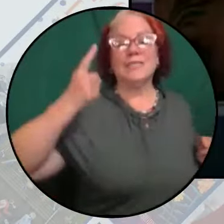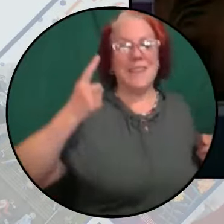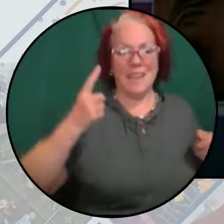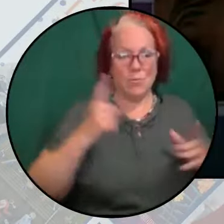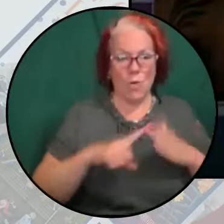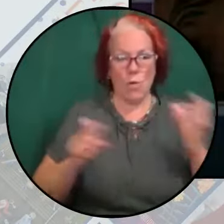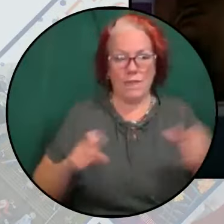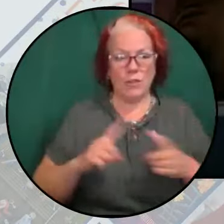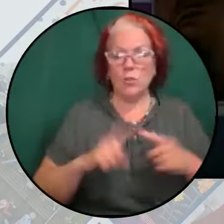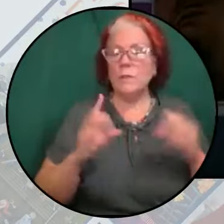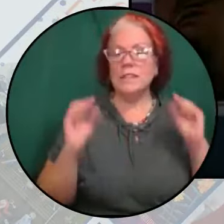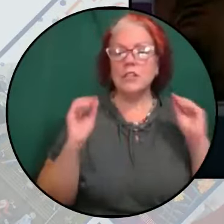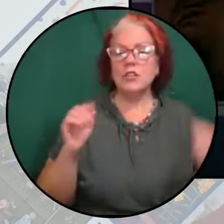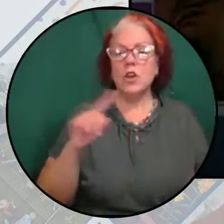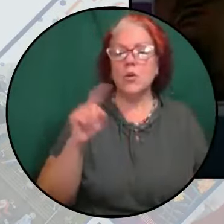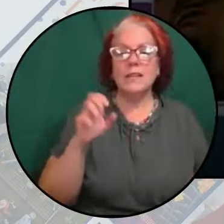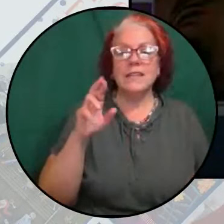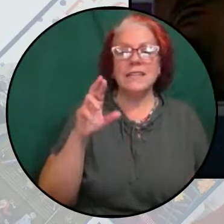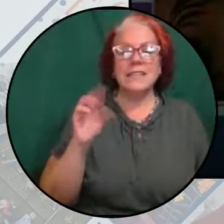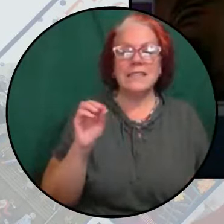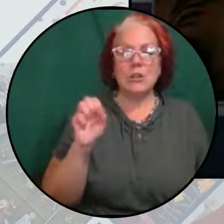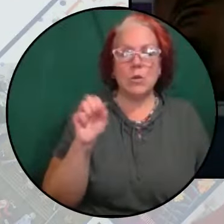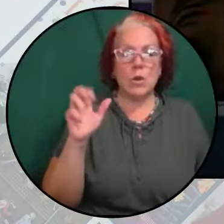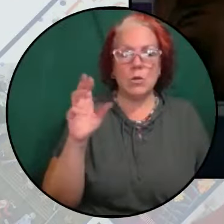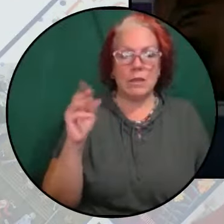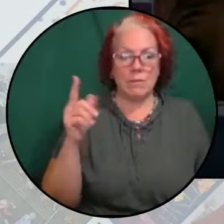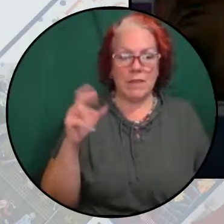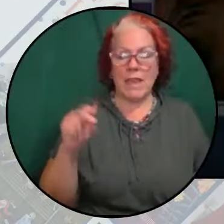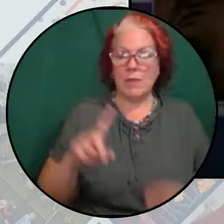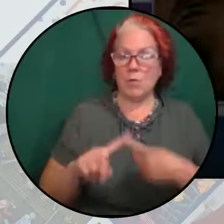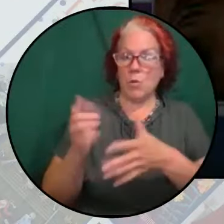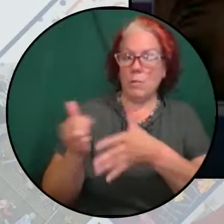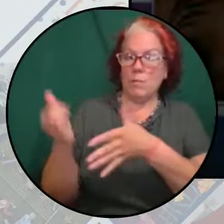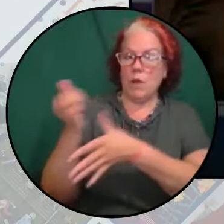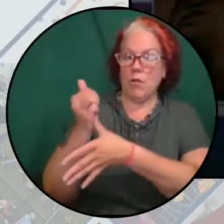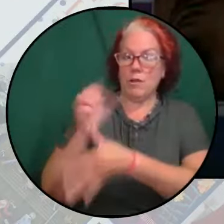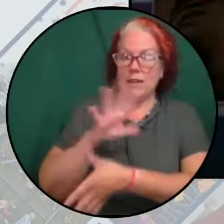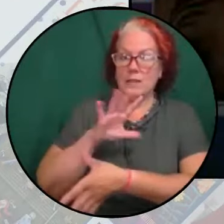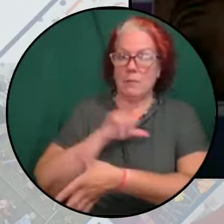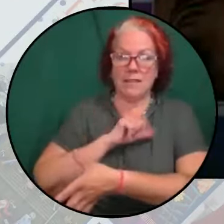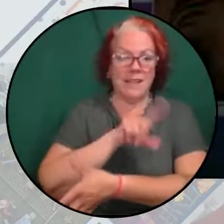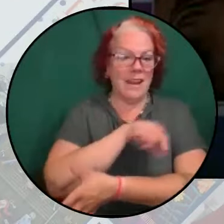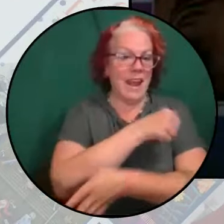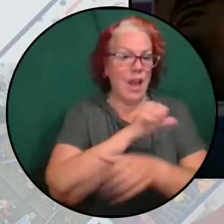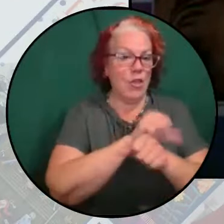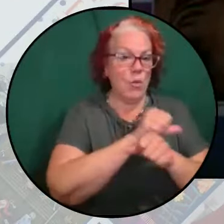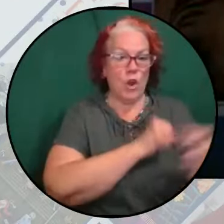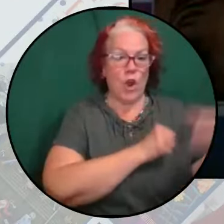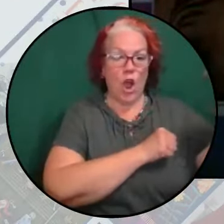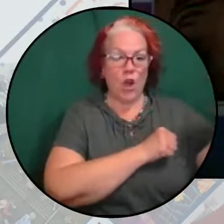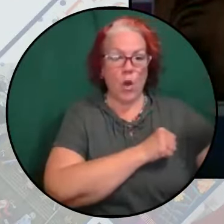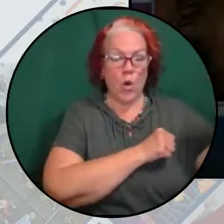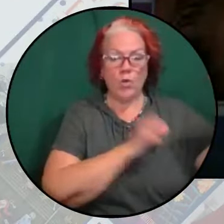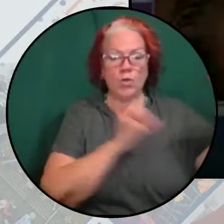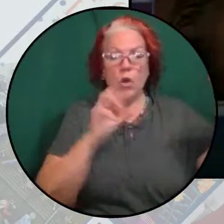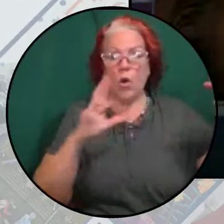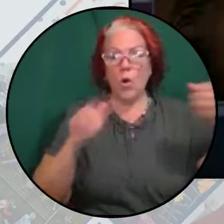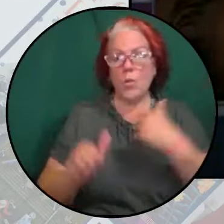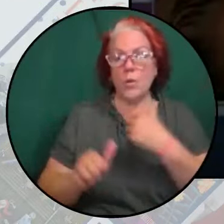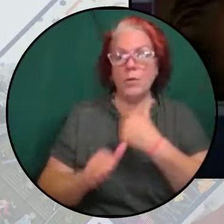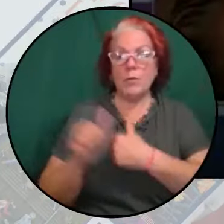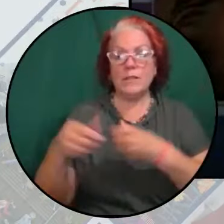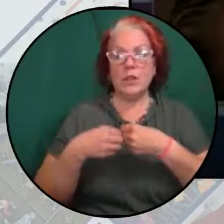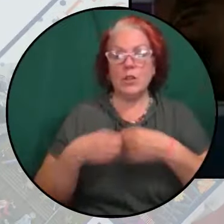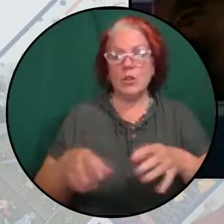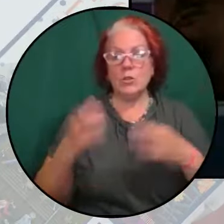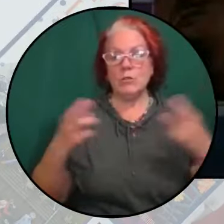zero-sum game where we either prioritize Palestine and put other work on hold or we risk losing resources for